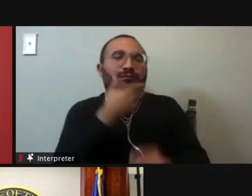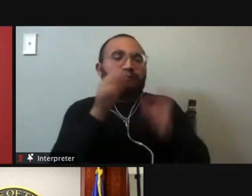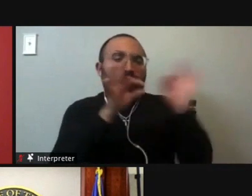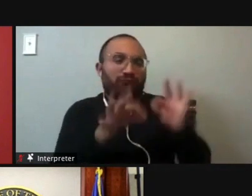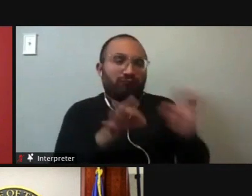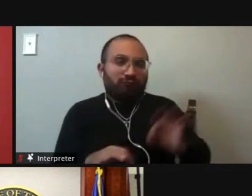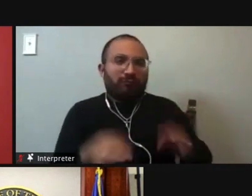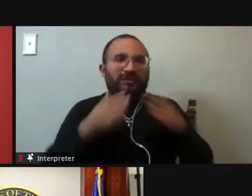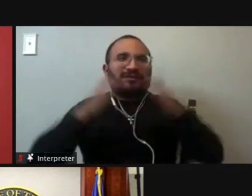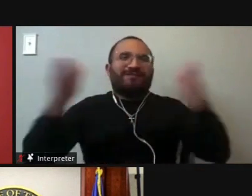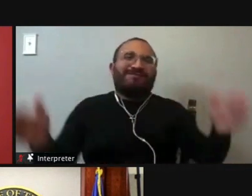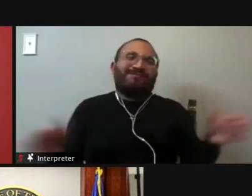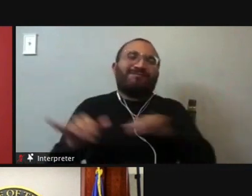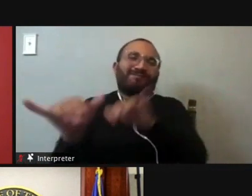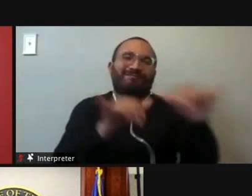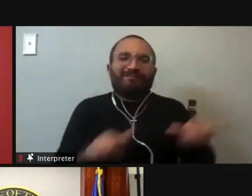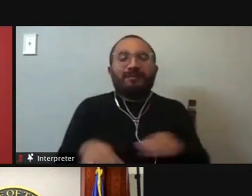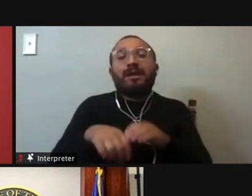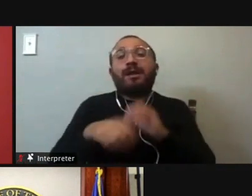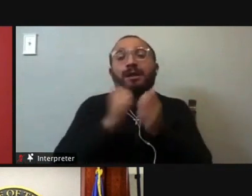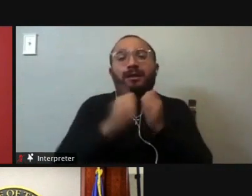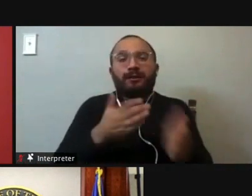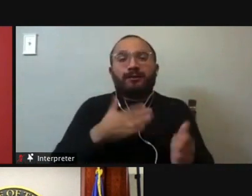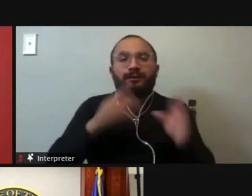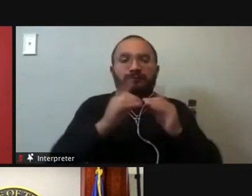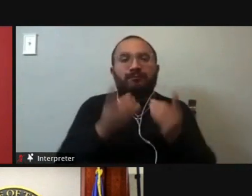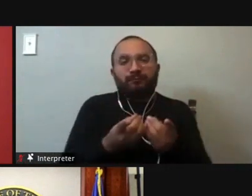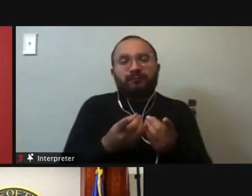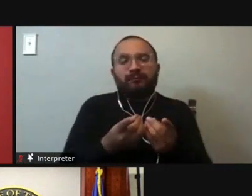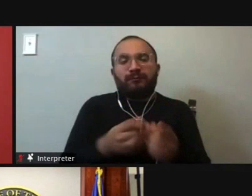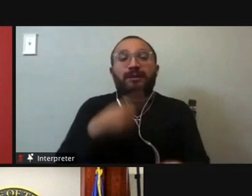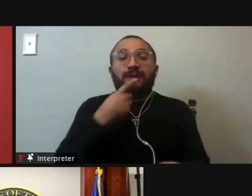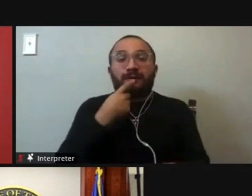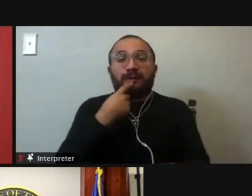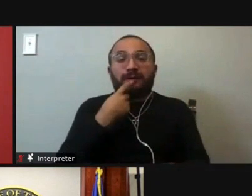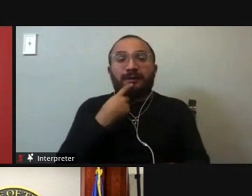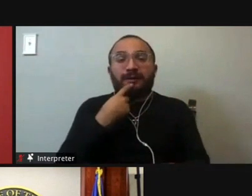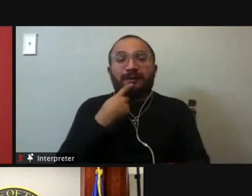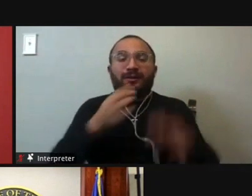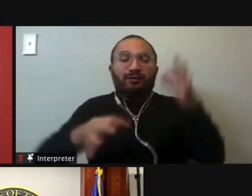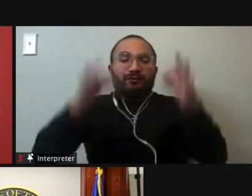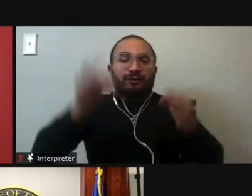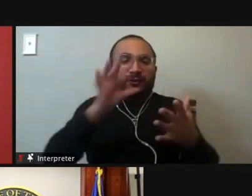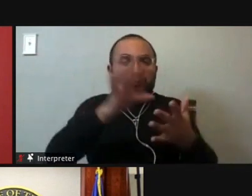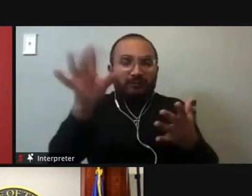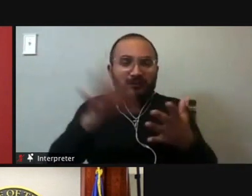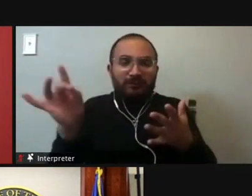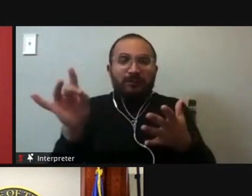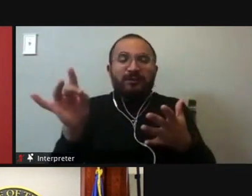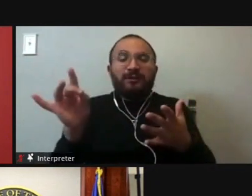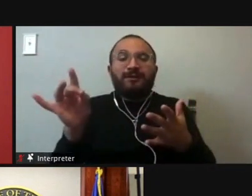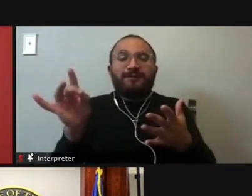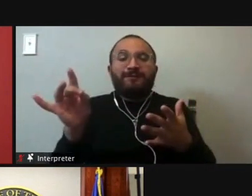at a minimum in my district. But I will say that in terms of judicial selection, the current